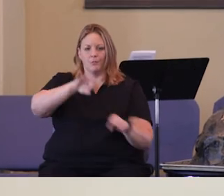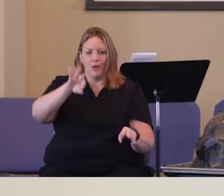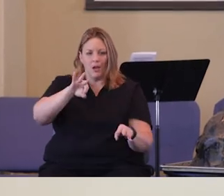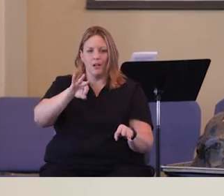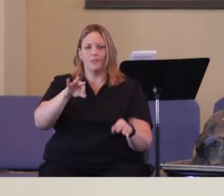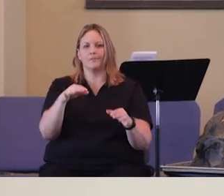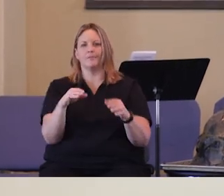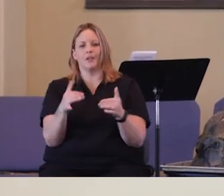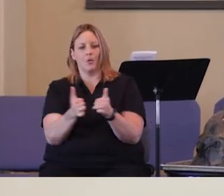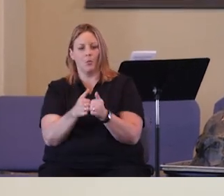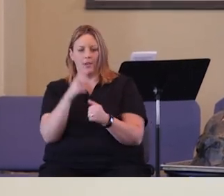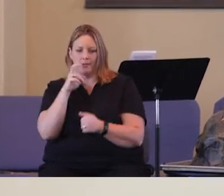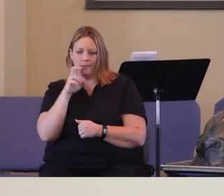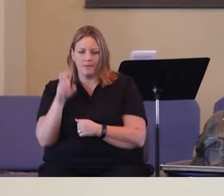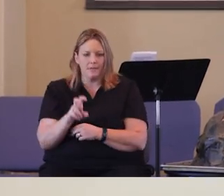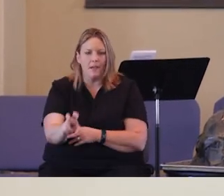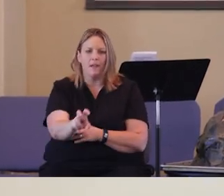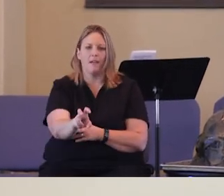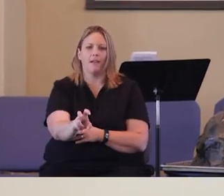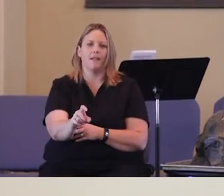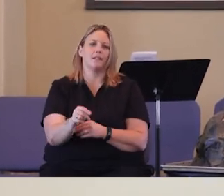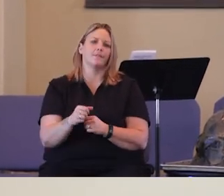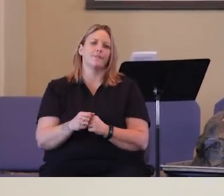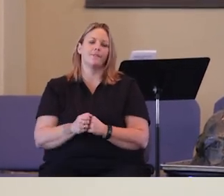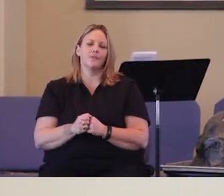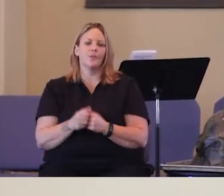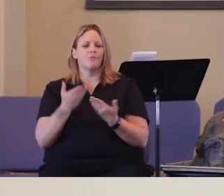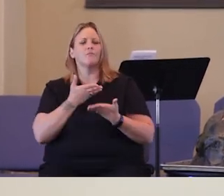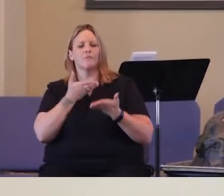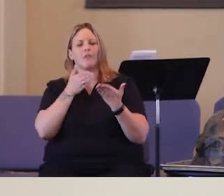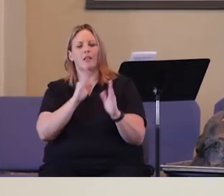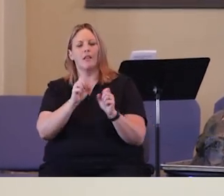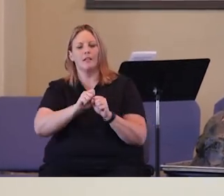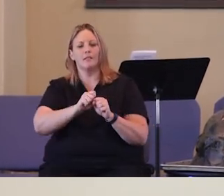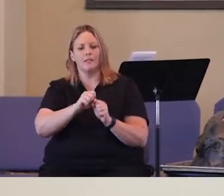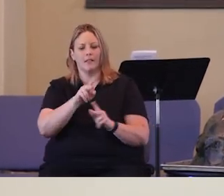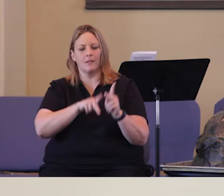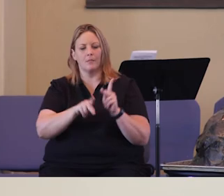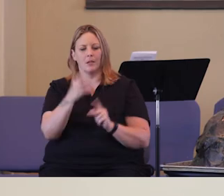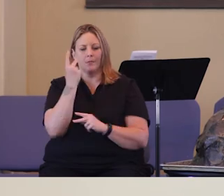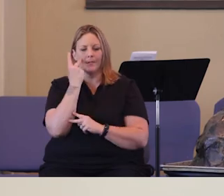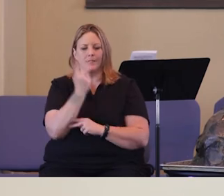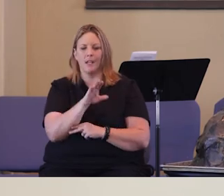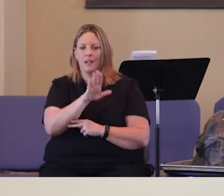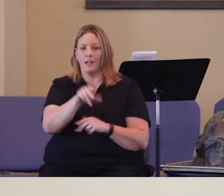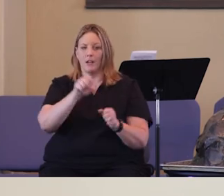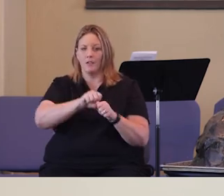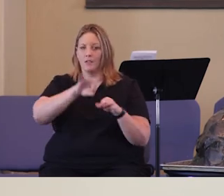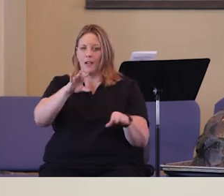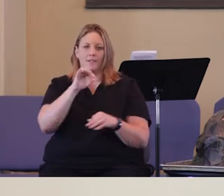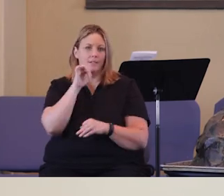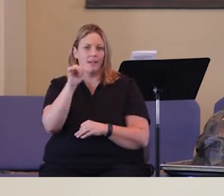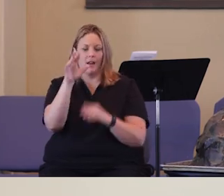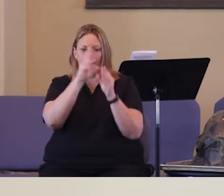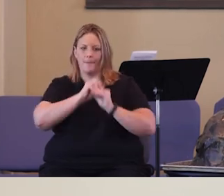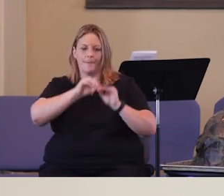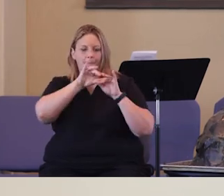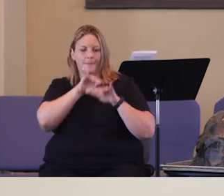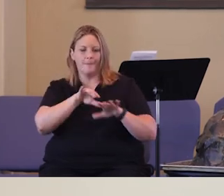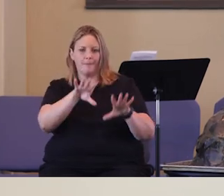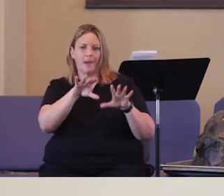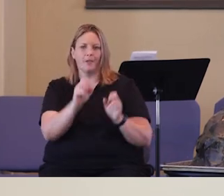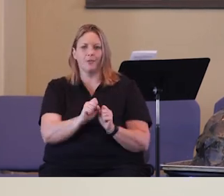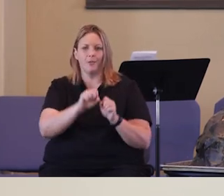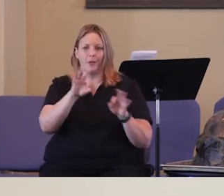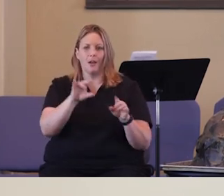that kind of stuff. I think God was saying, okay, let the people see it that your rod is not just a magical rod, that your